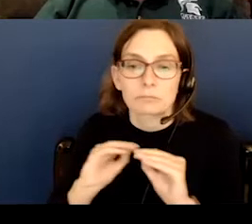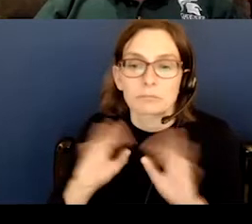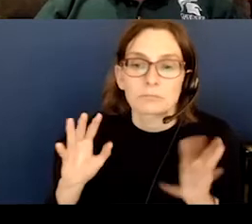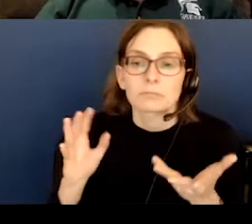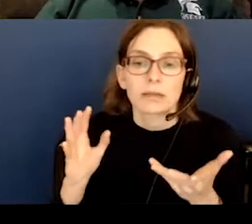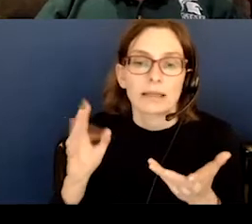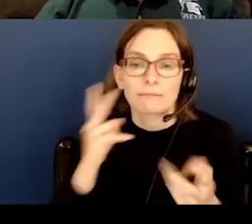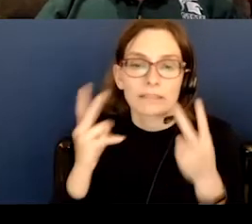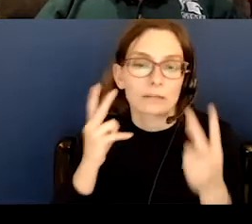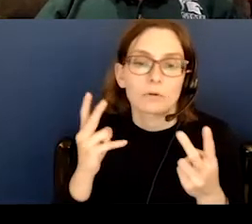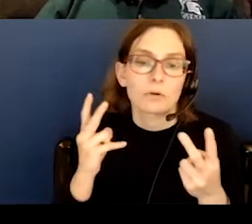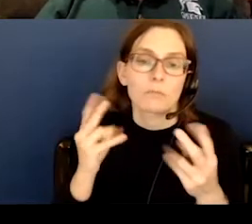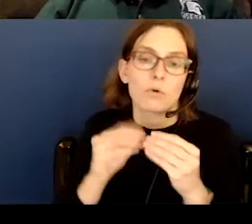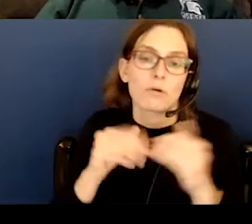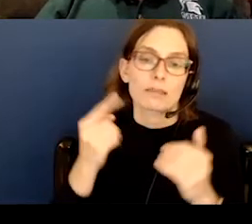10 months out of the year.